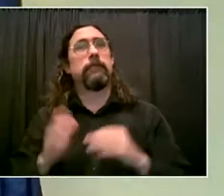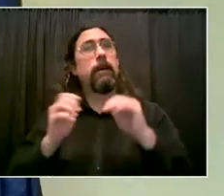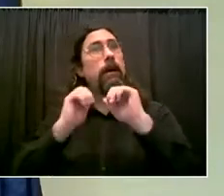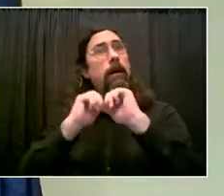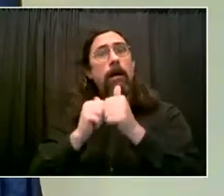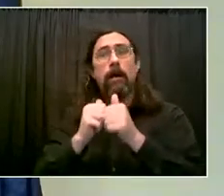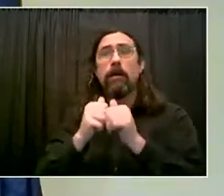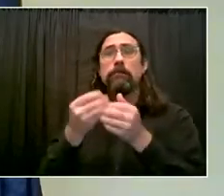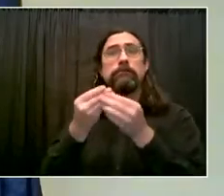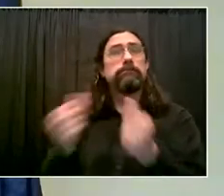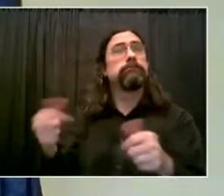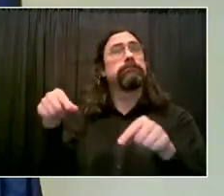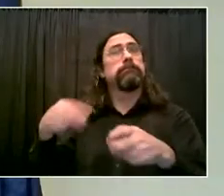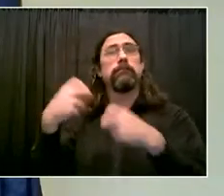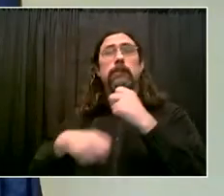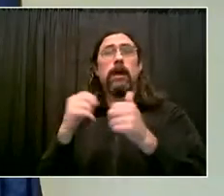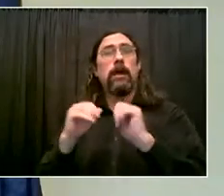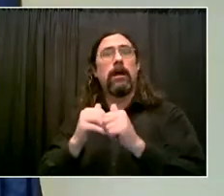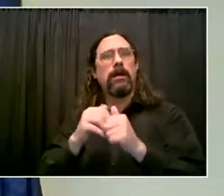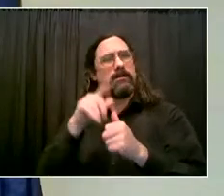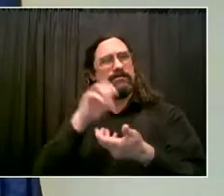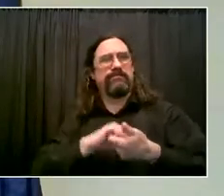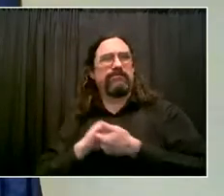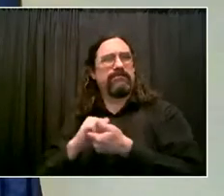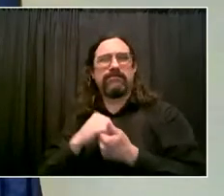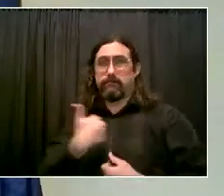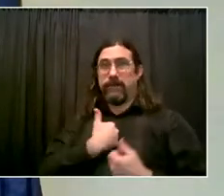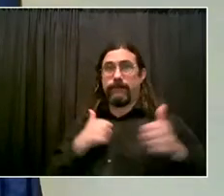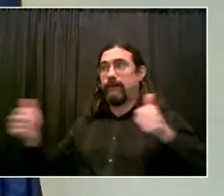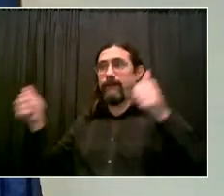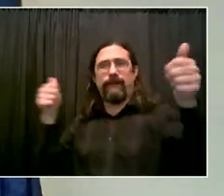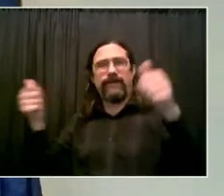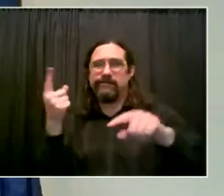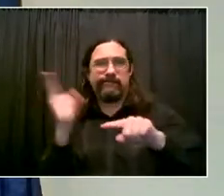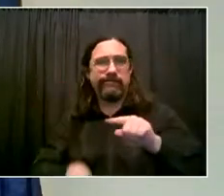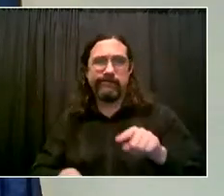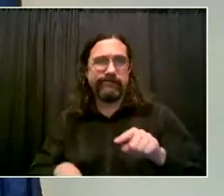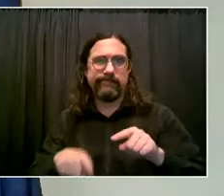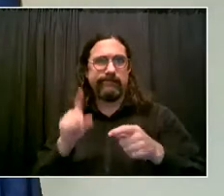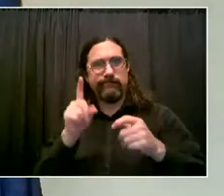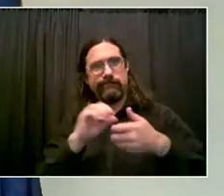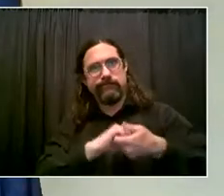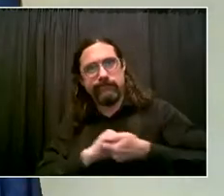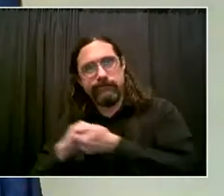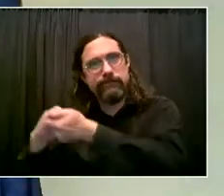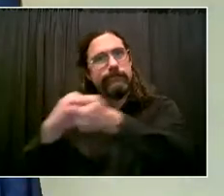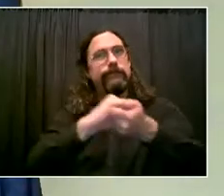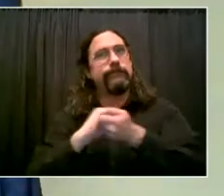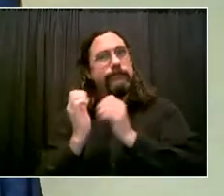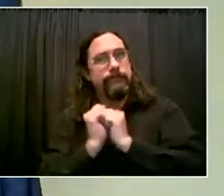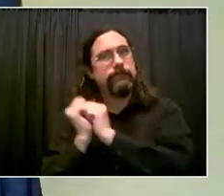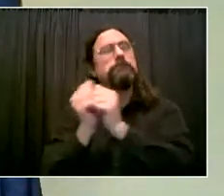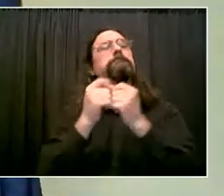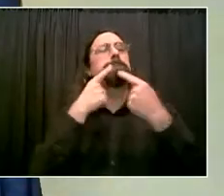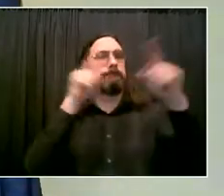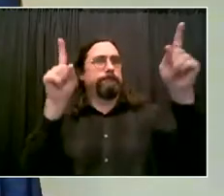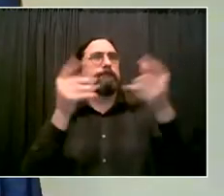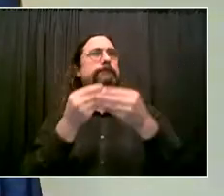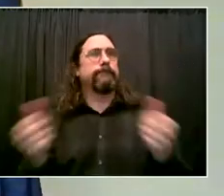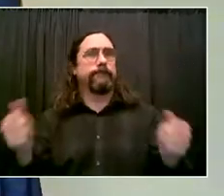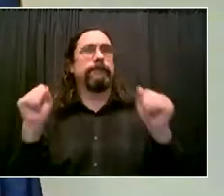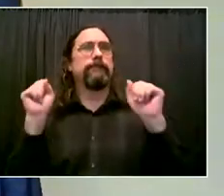that. My plan for the summer is called Bronx Peace, which I'm calling Peace because it's precision